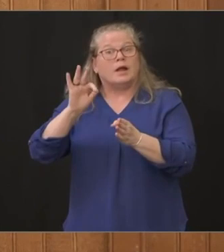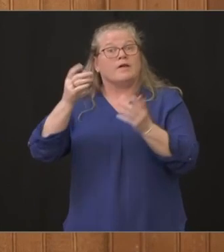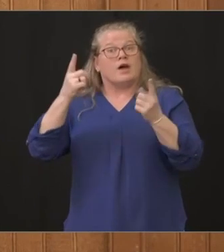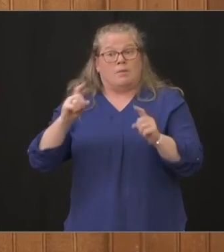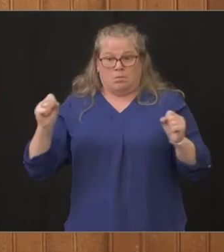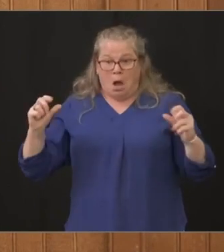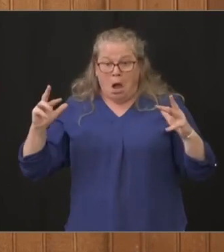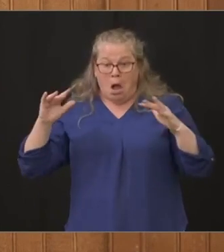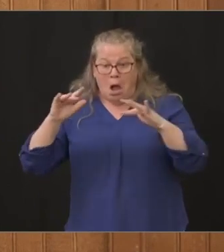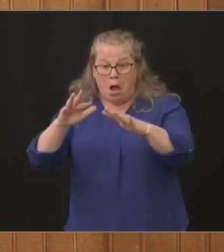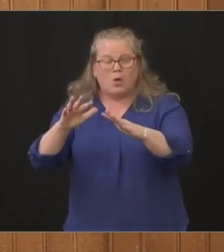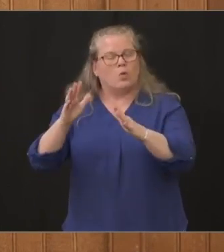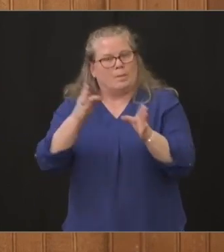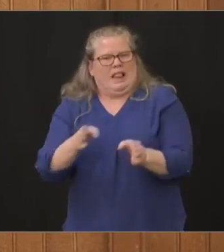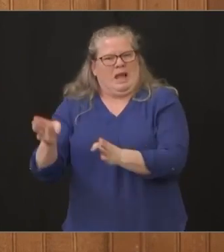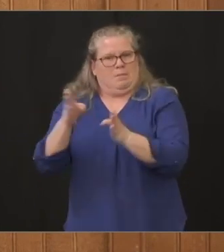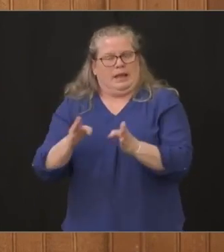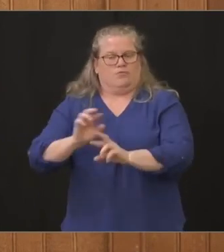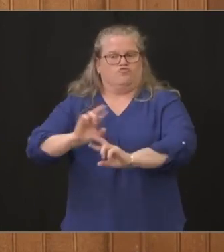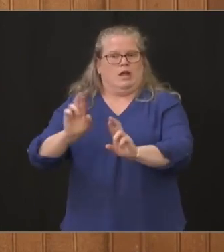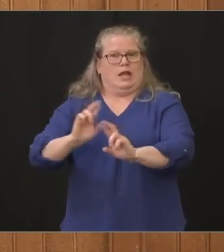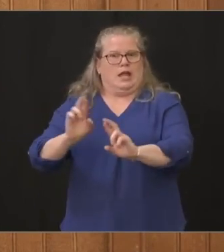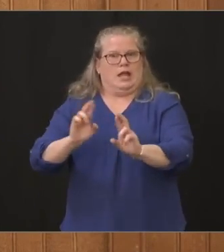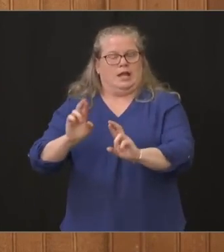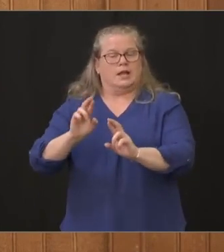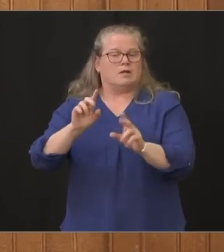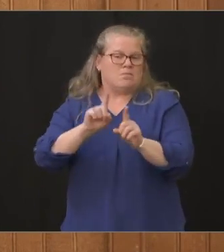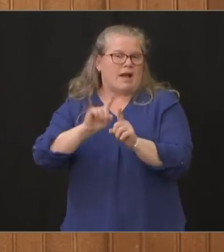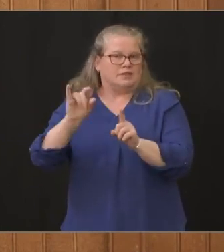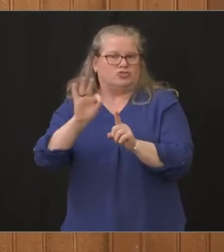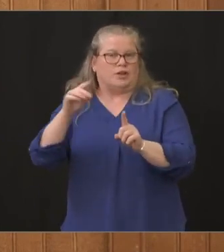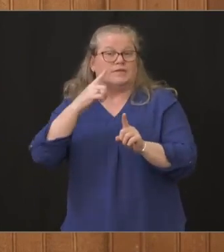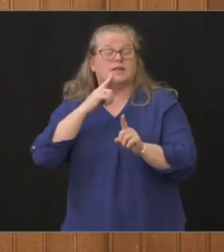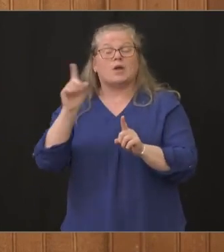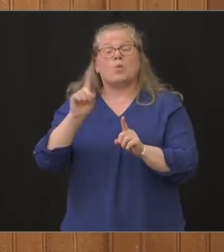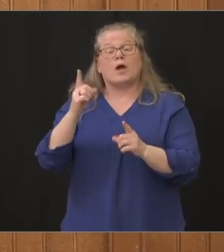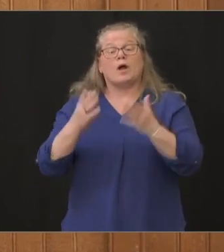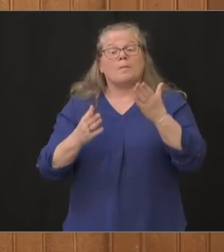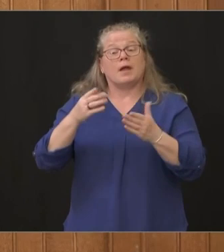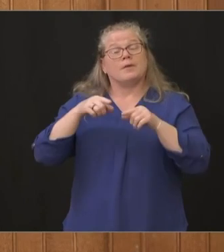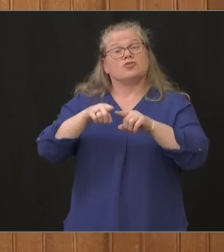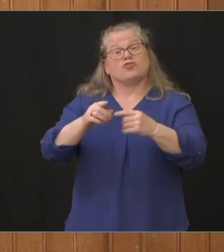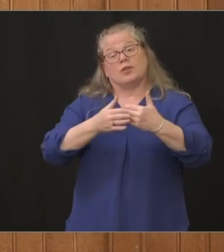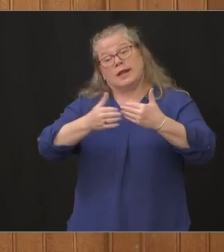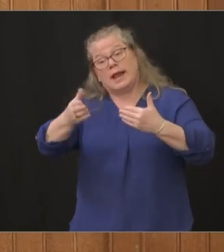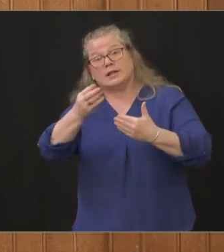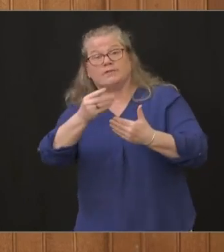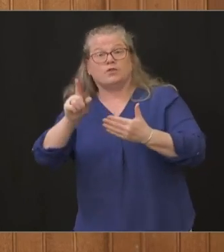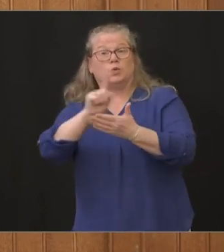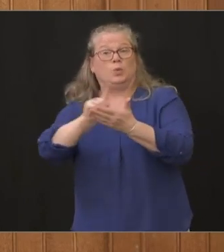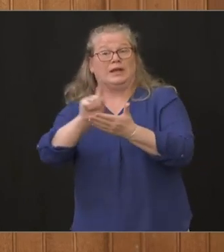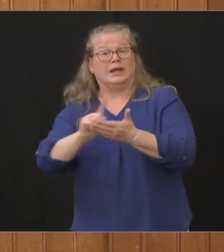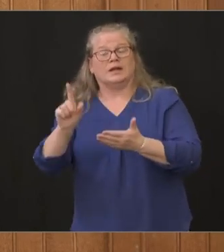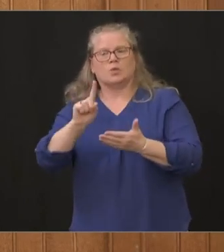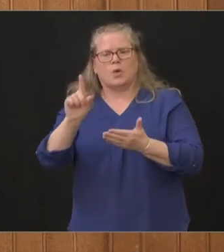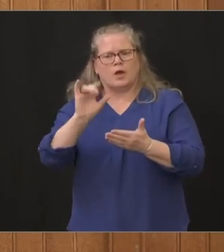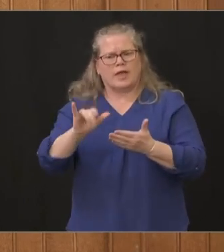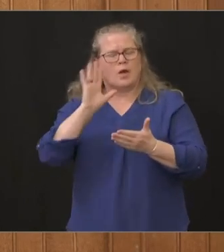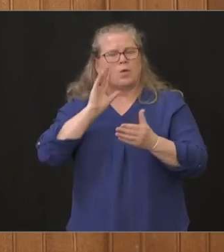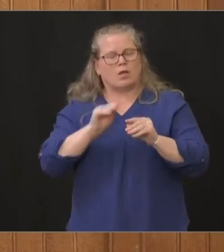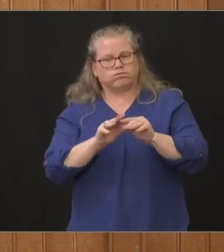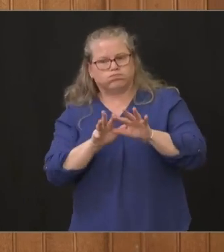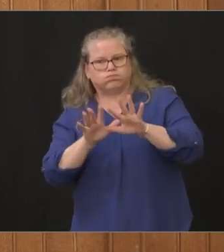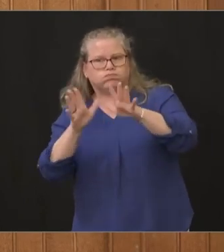in anticipation as jeff said of uh where this may peak in the coming weeks looking at what we anticipate the maximum